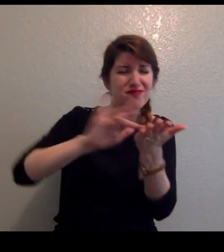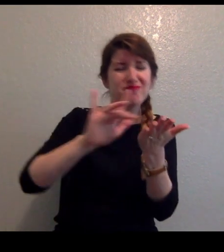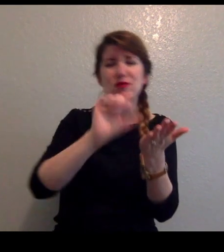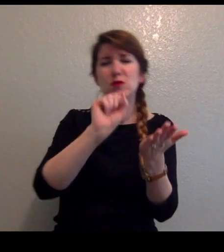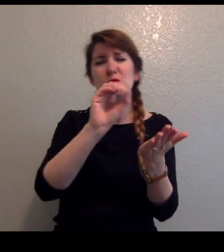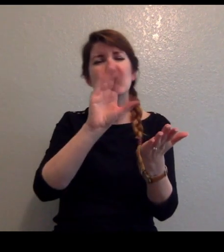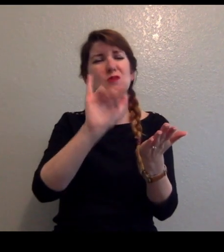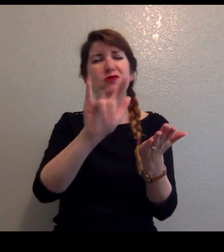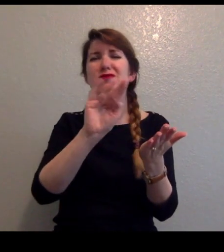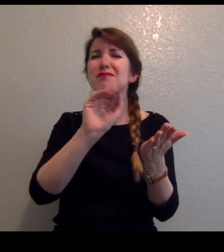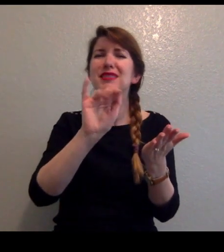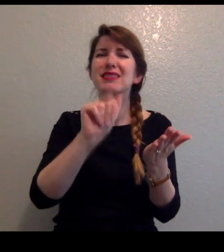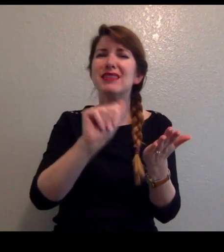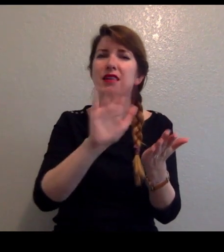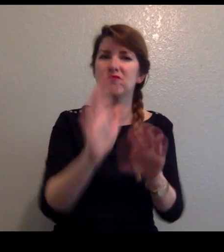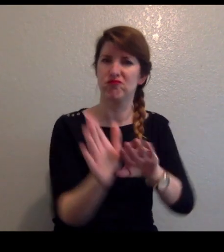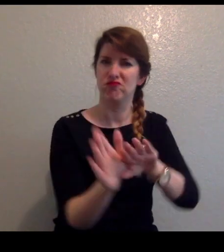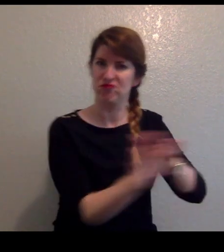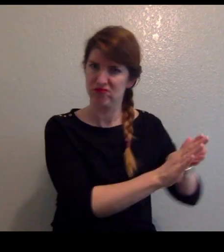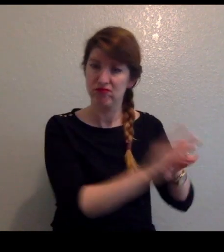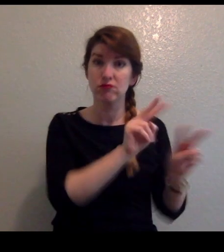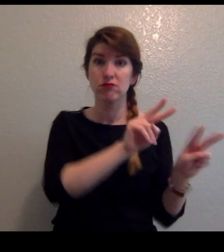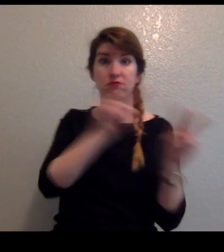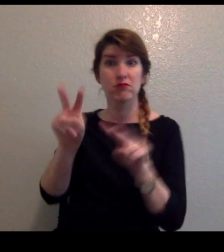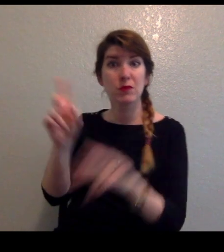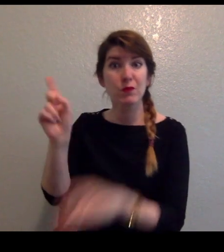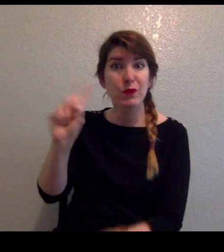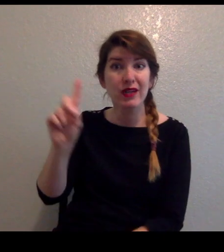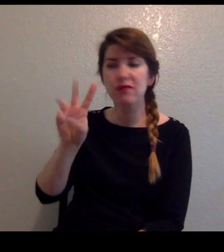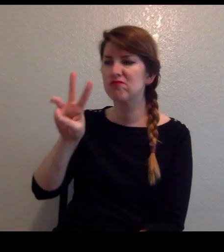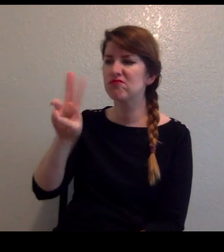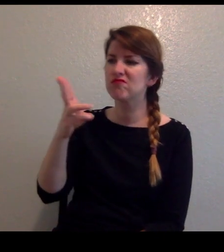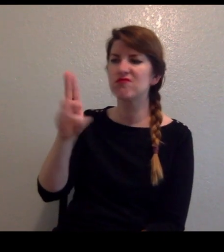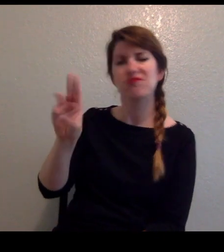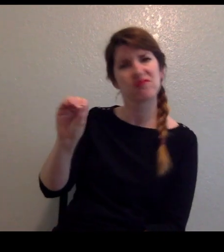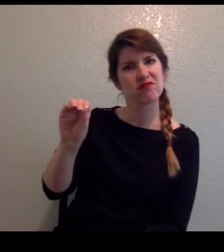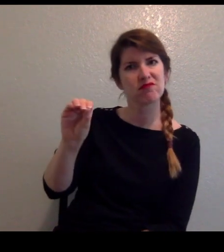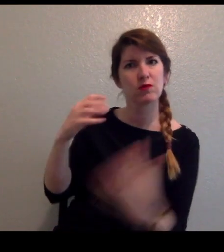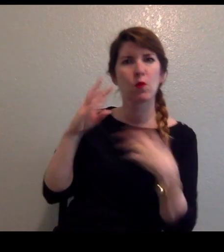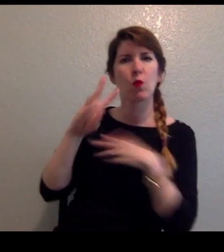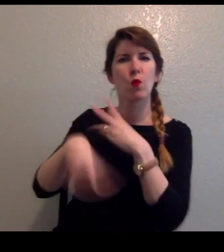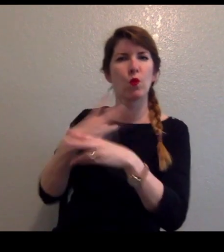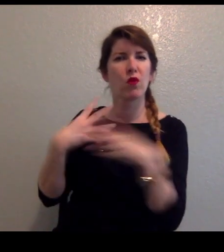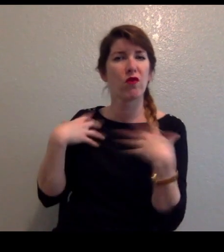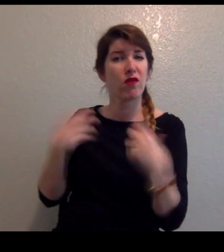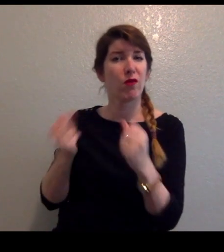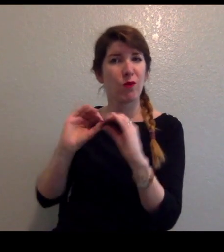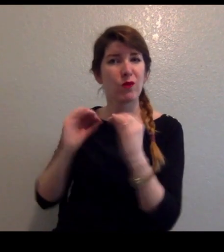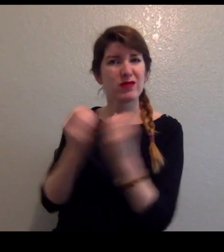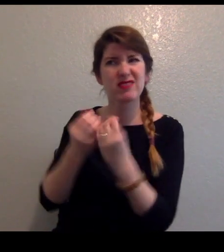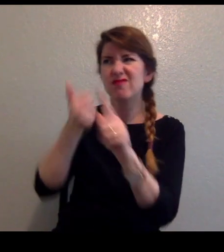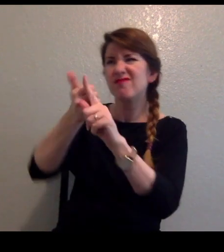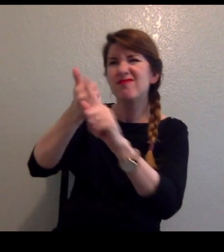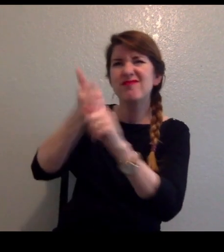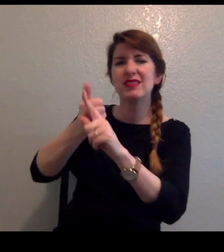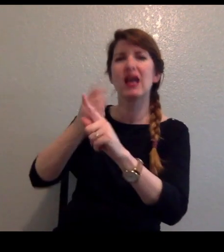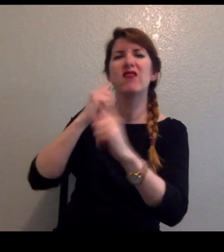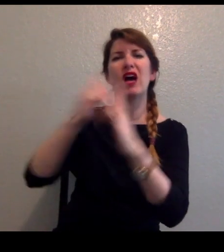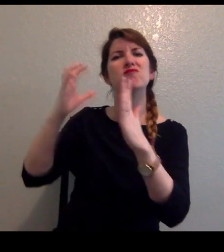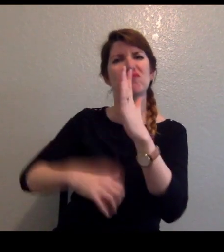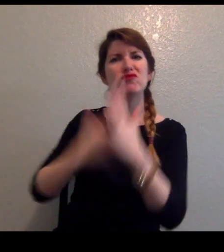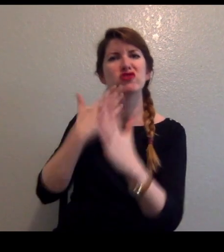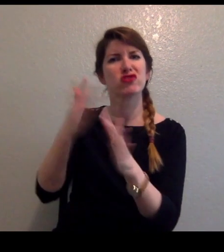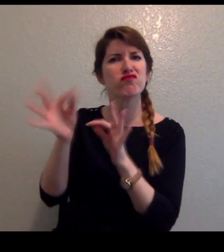scary snapshots that make the headlines. And they're organizing experts all over the world to get this coronavirus under control.